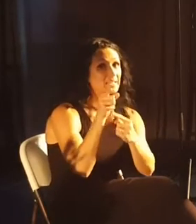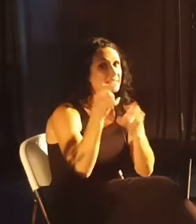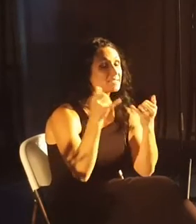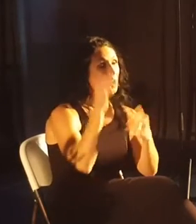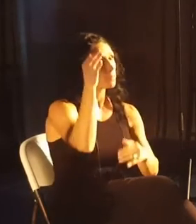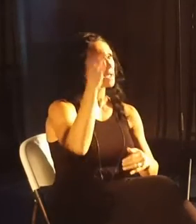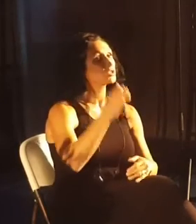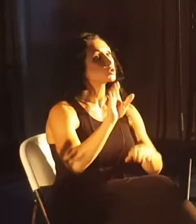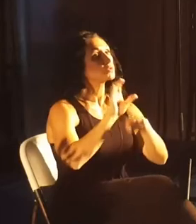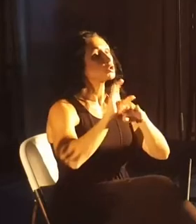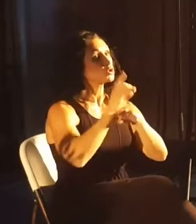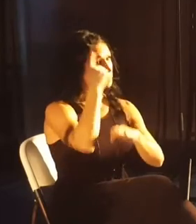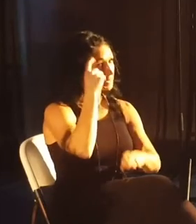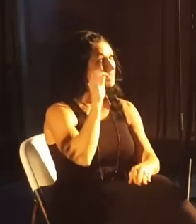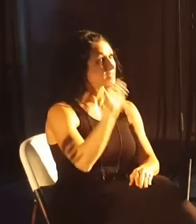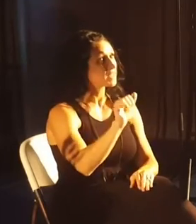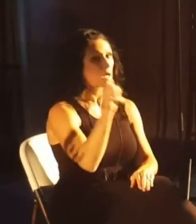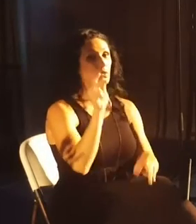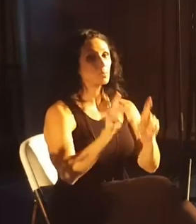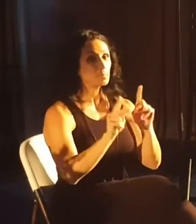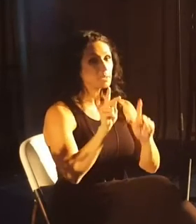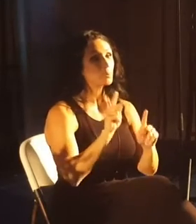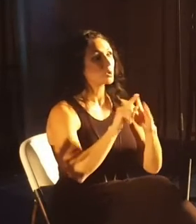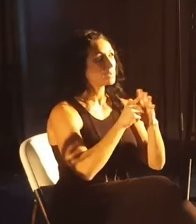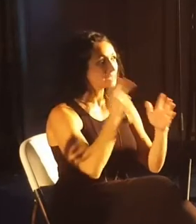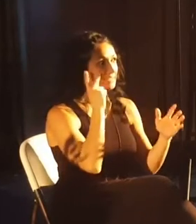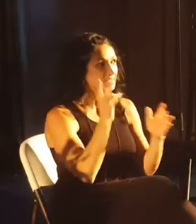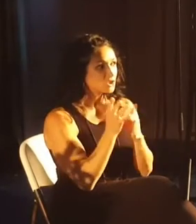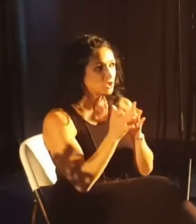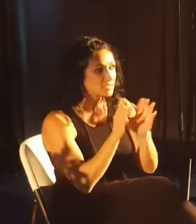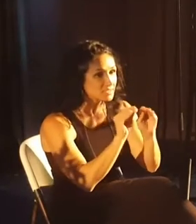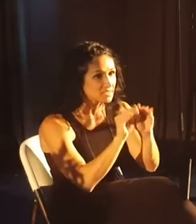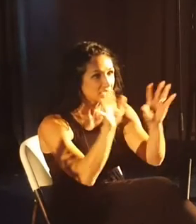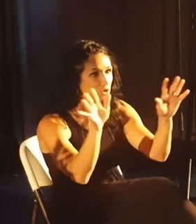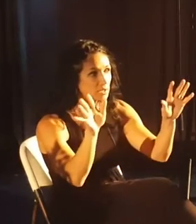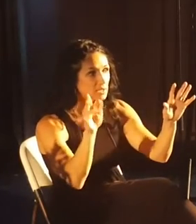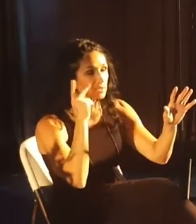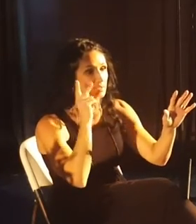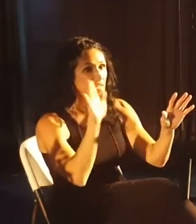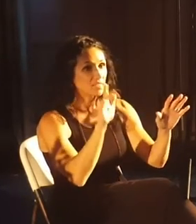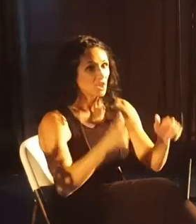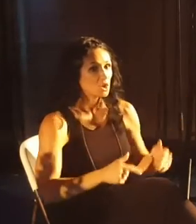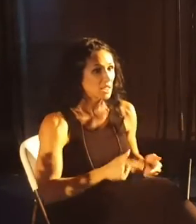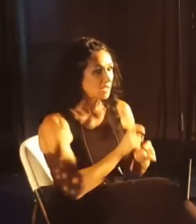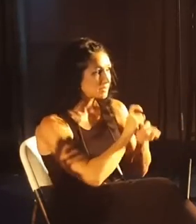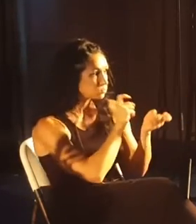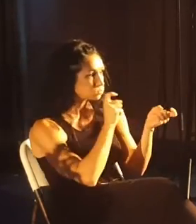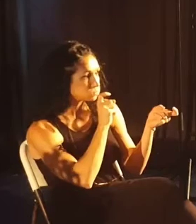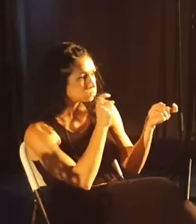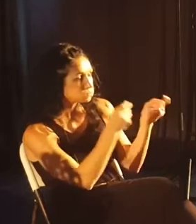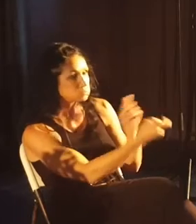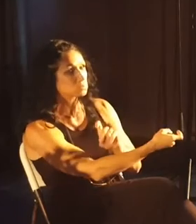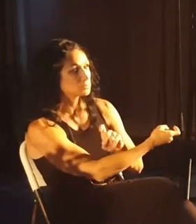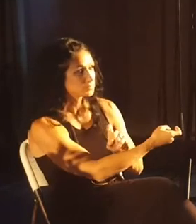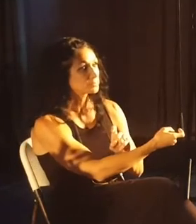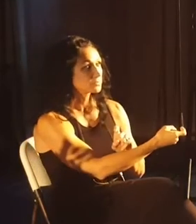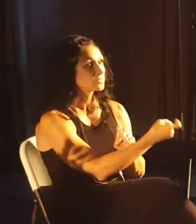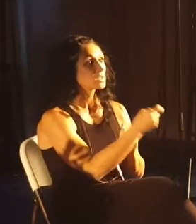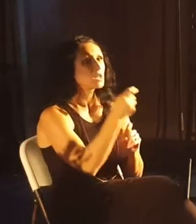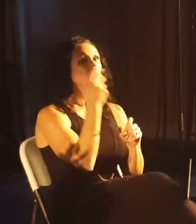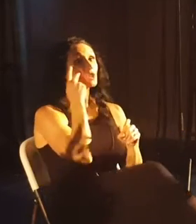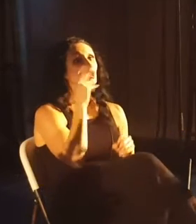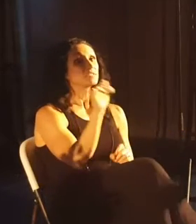now a pastor of a church. And because of that, other people are beginning to see Jesus clearly and see their lives differently. It looks like Jay